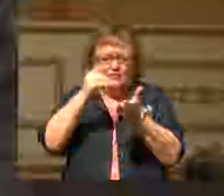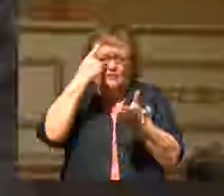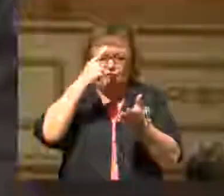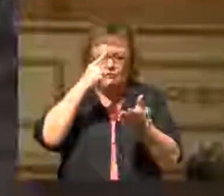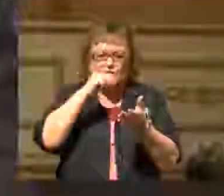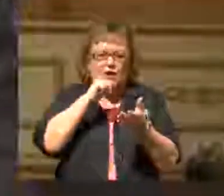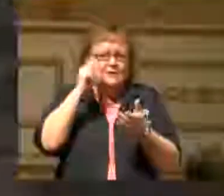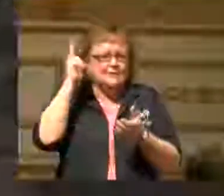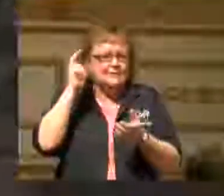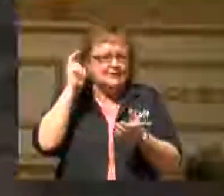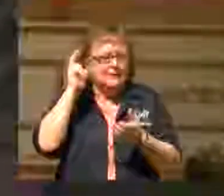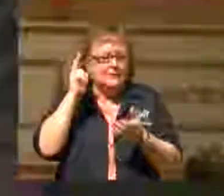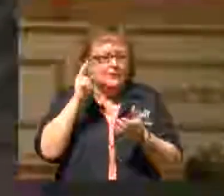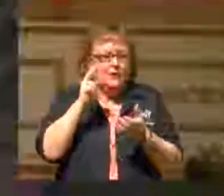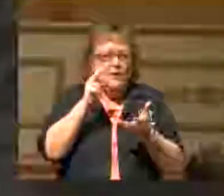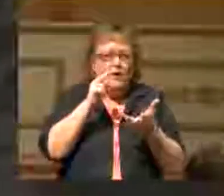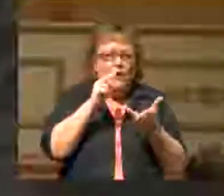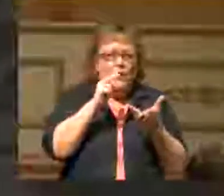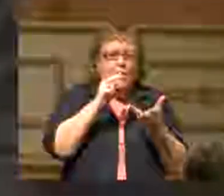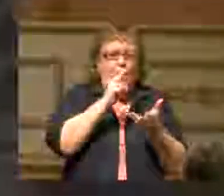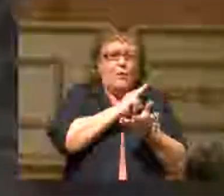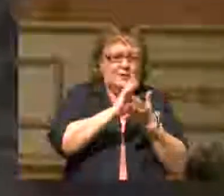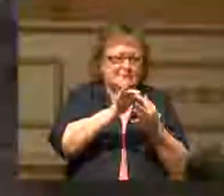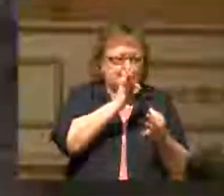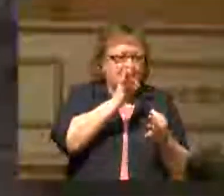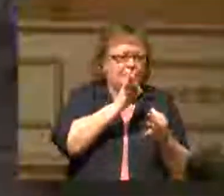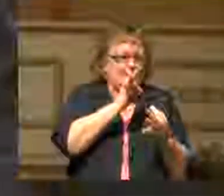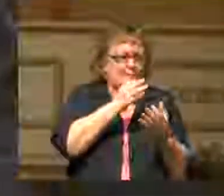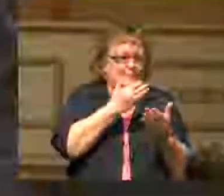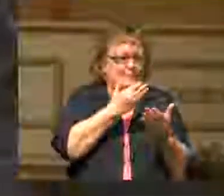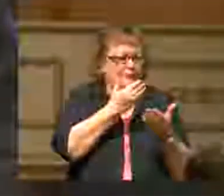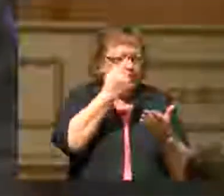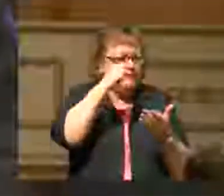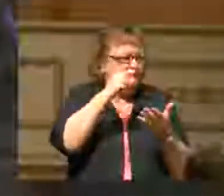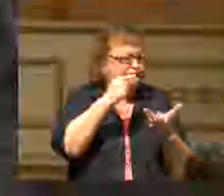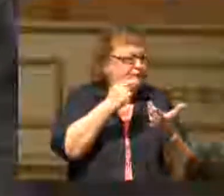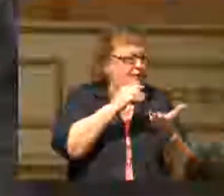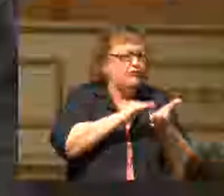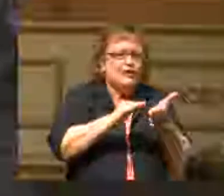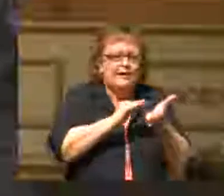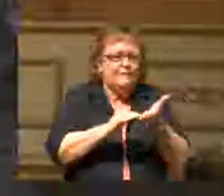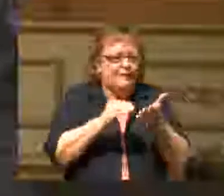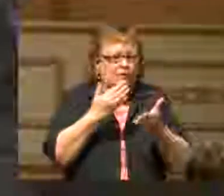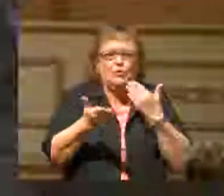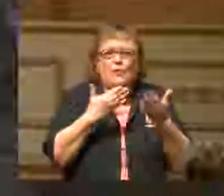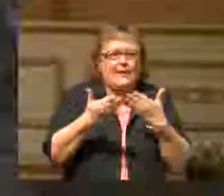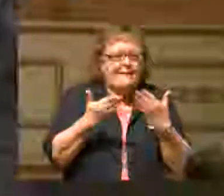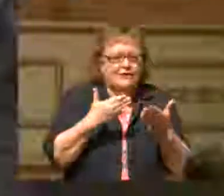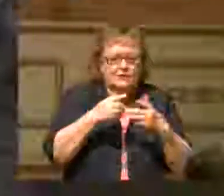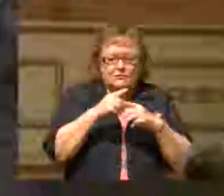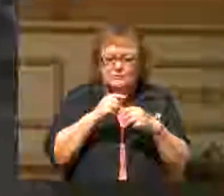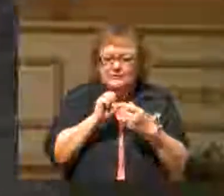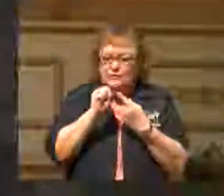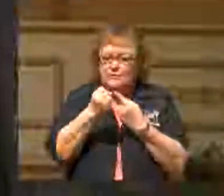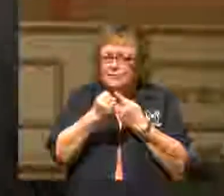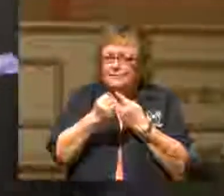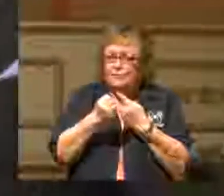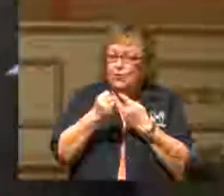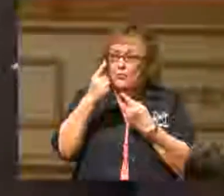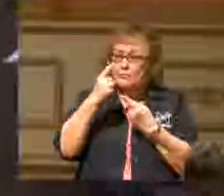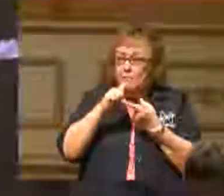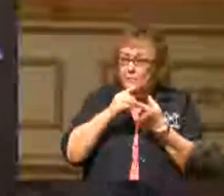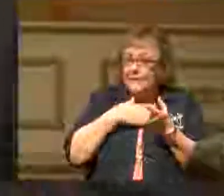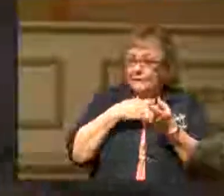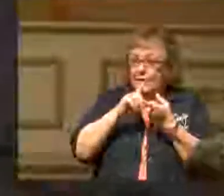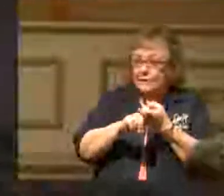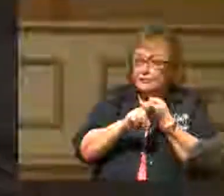of the Holy Spirit or forgiving or whatever the case may be. We can find excuses. But my friend, there's one thing you